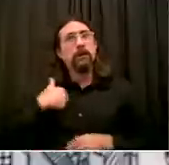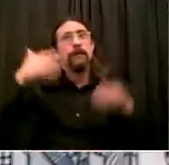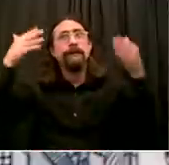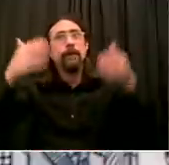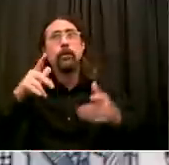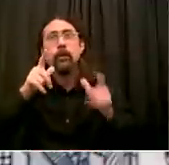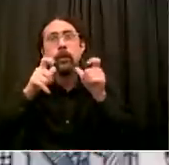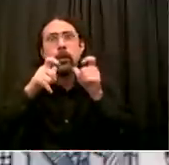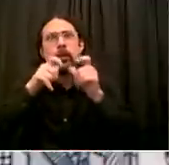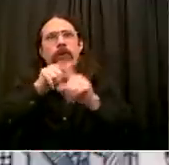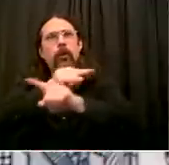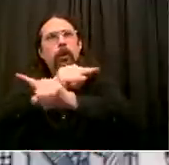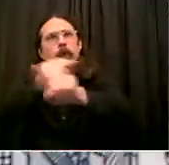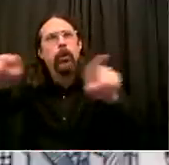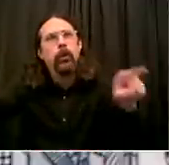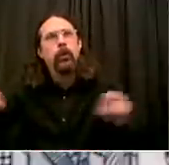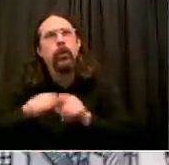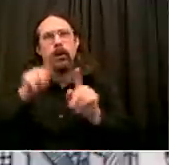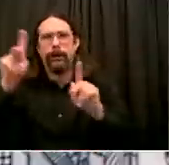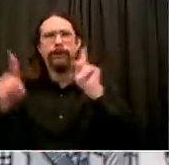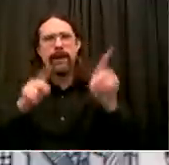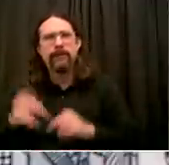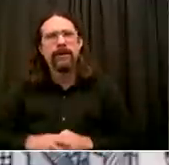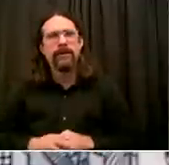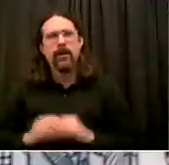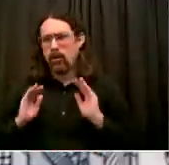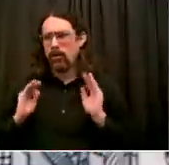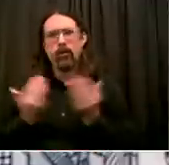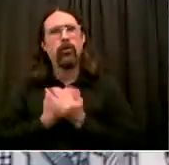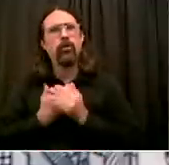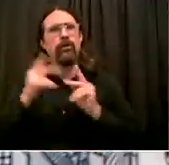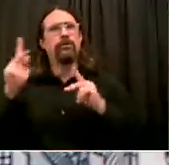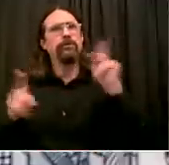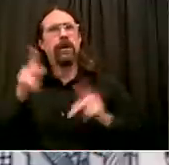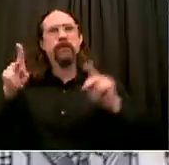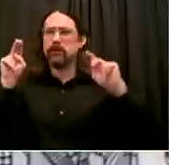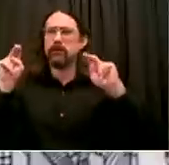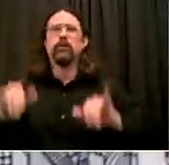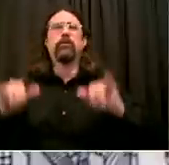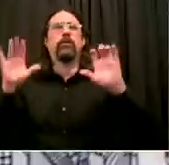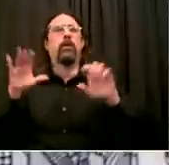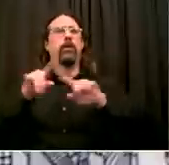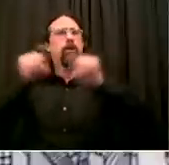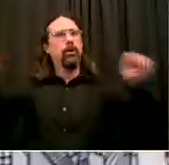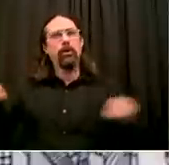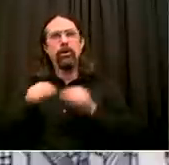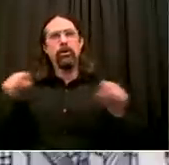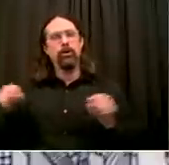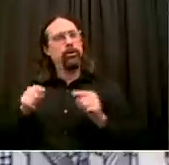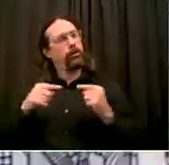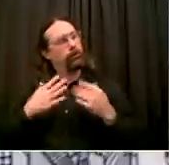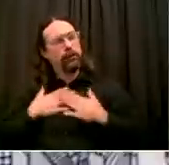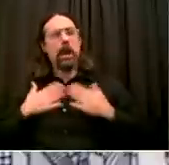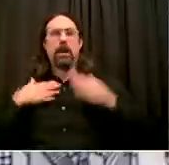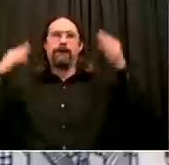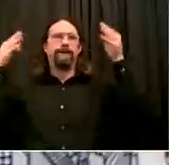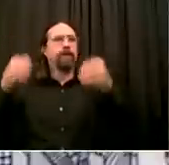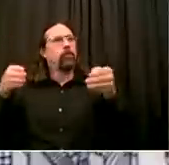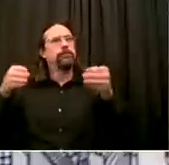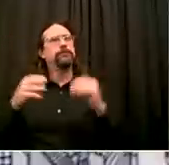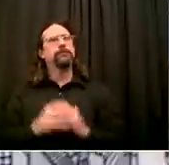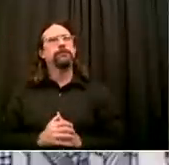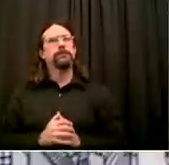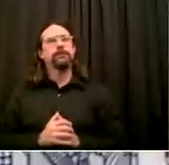a lot of hard work. All those folks in Test and Trace Corps and all those other folks who have been out there turning this tide. Let's honor and respect them